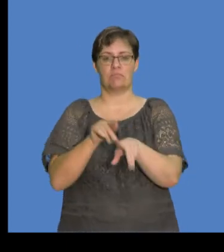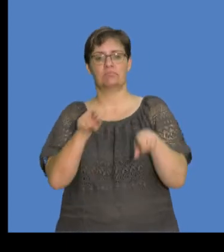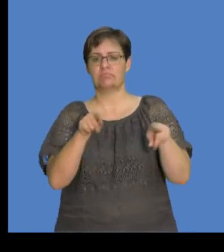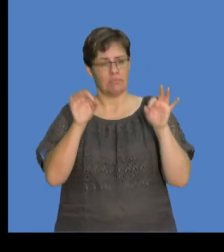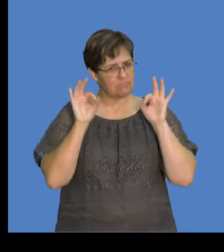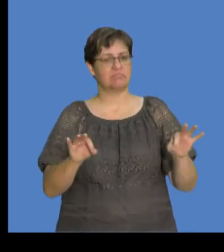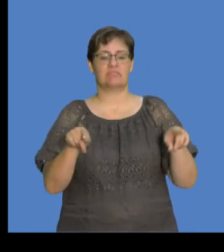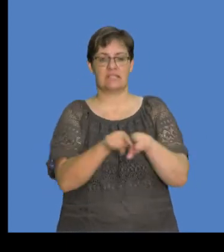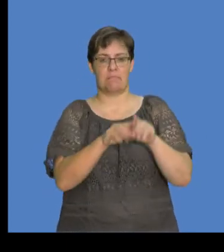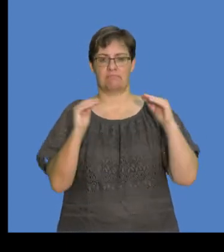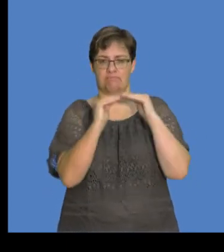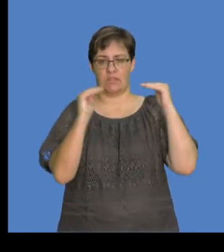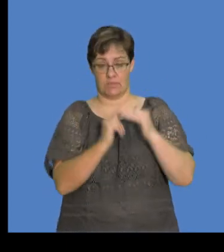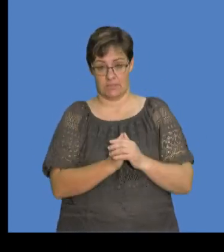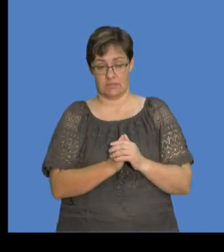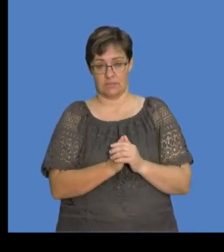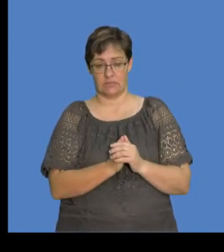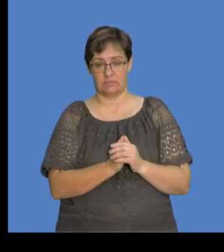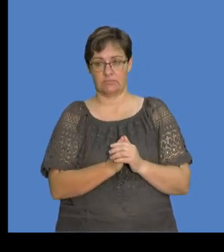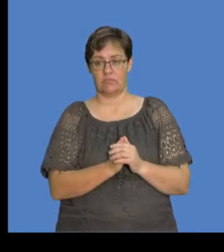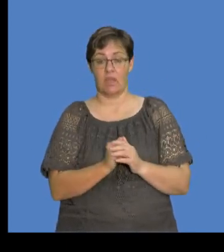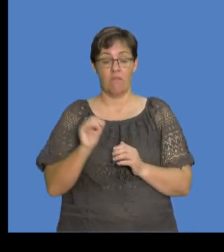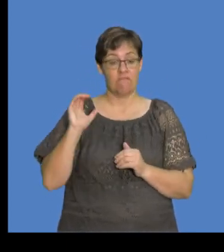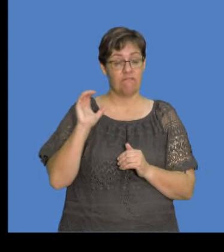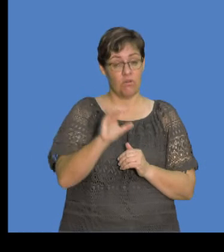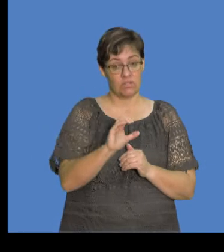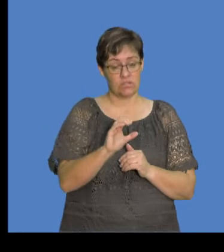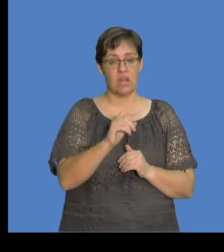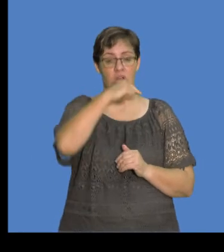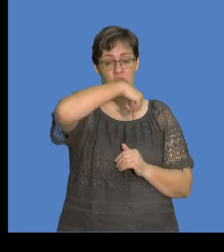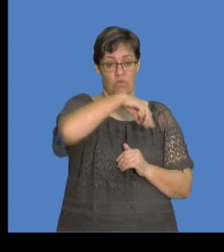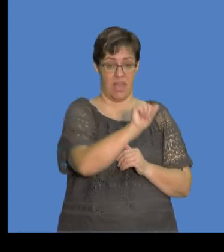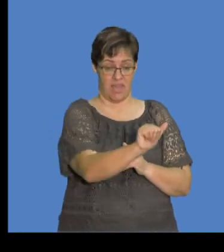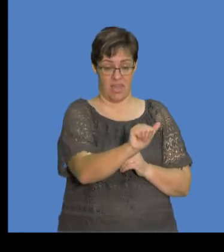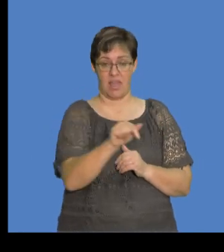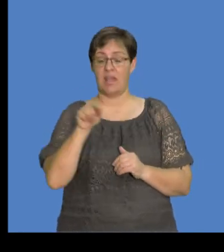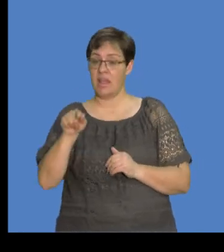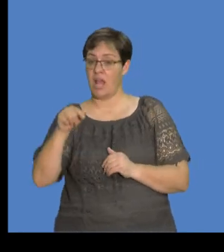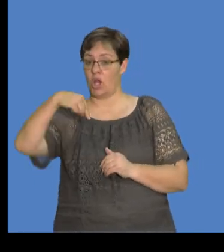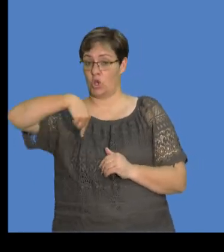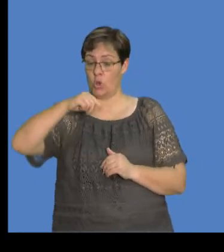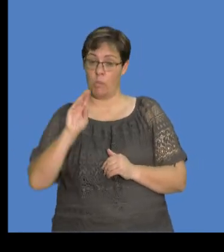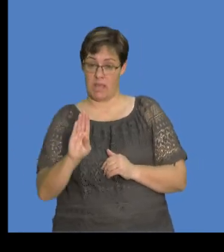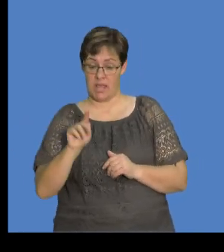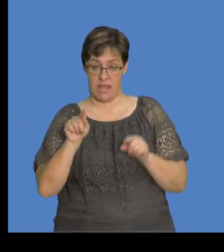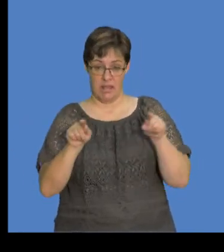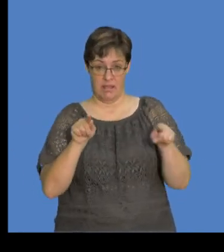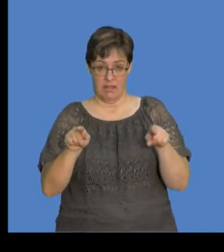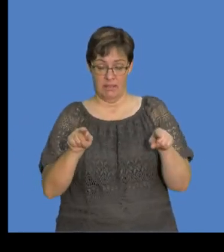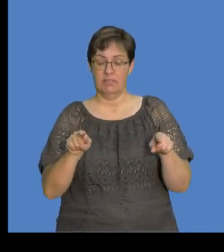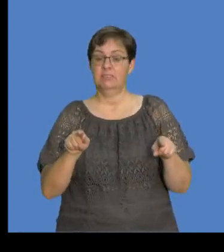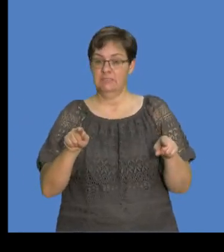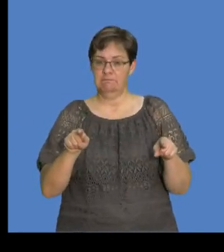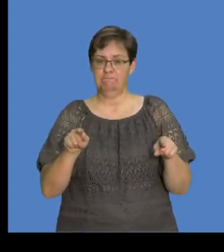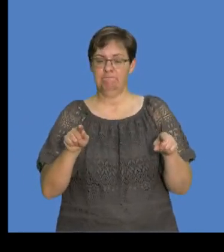realize that the force that acts on, we say this one is QA, and then this one is QB. The force